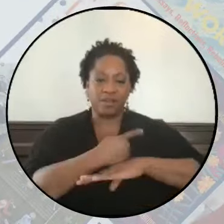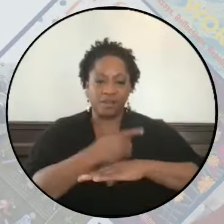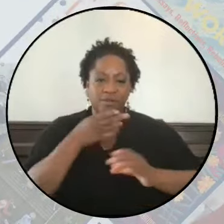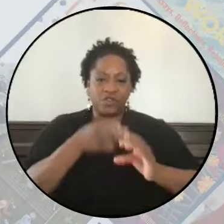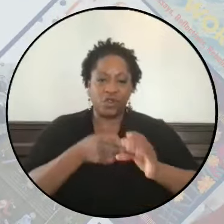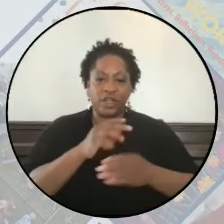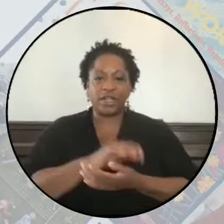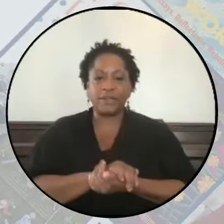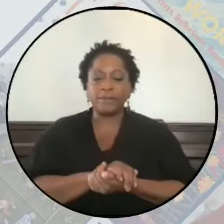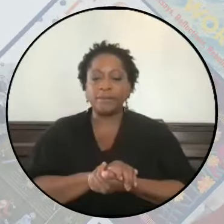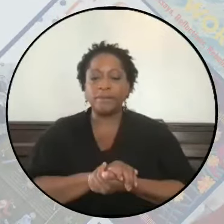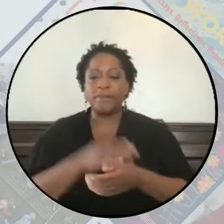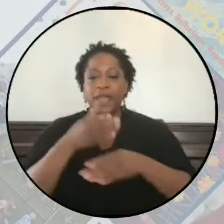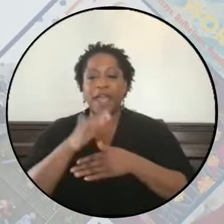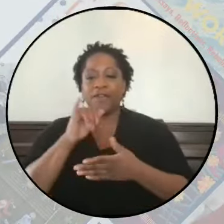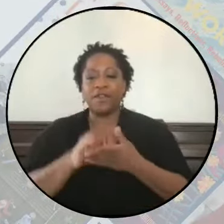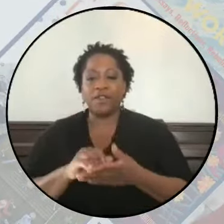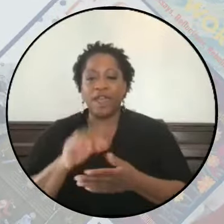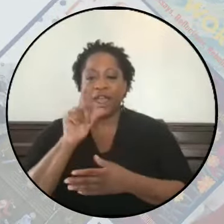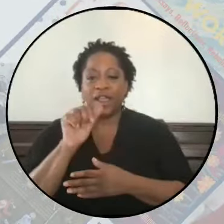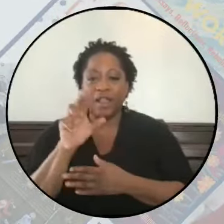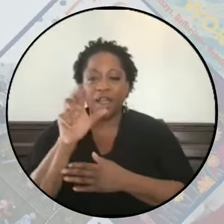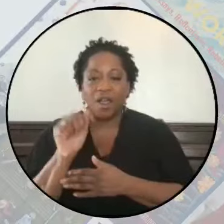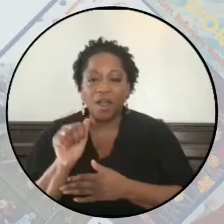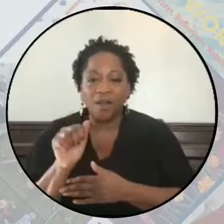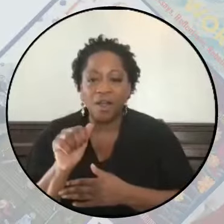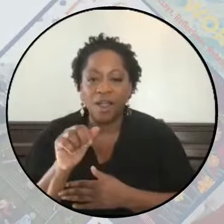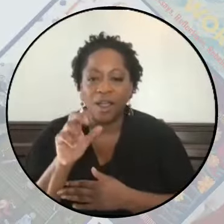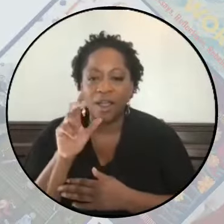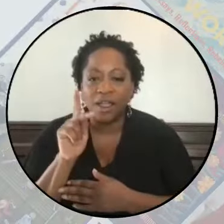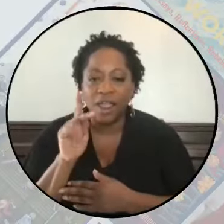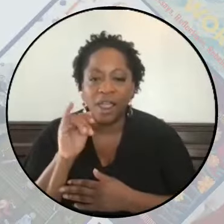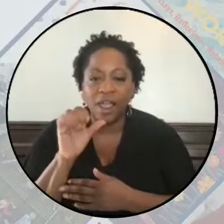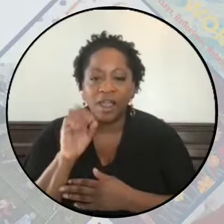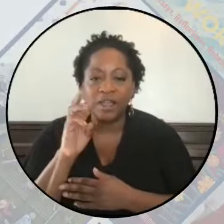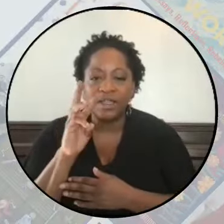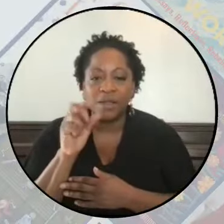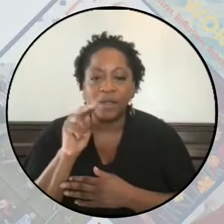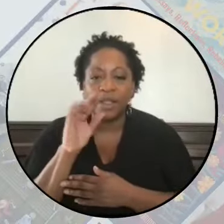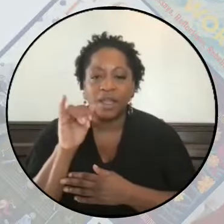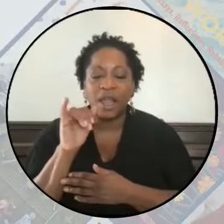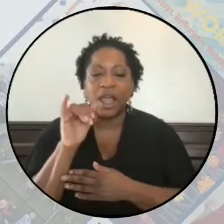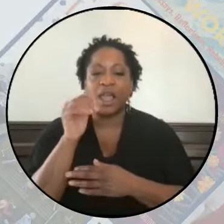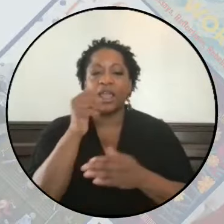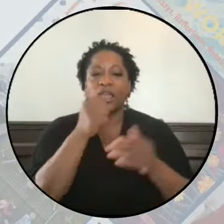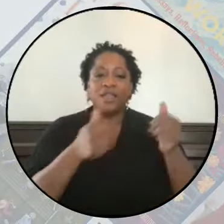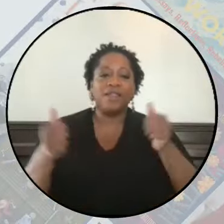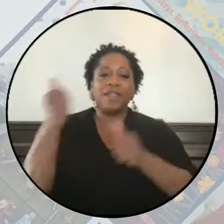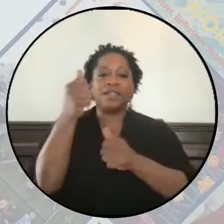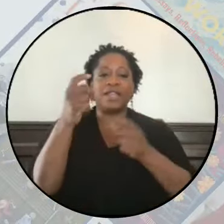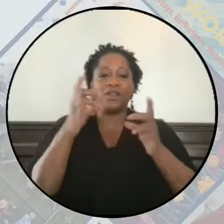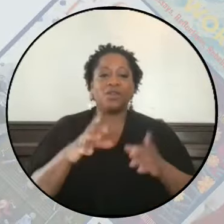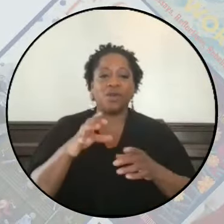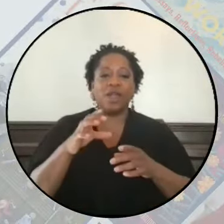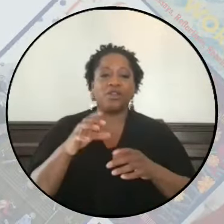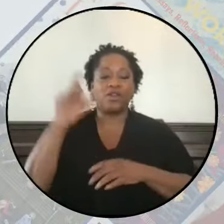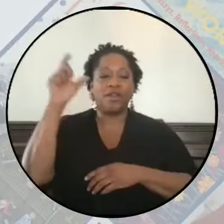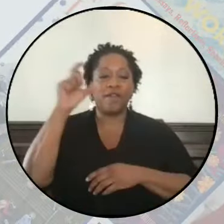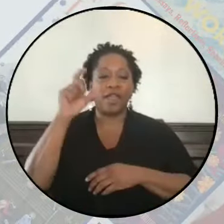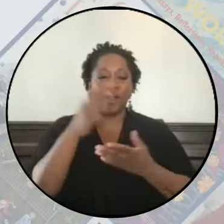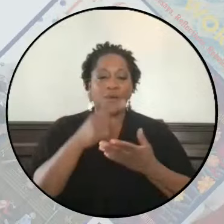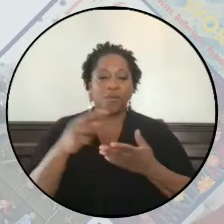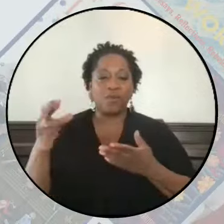After that, we'll have Lada Kiswani, who is the executive director of the Arab Resource and Organizing Center,